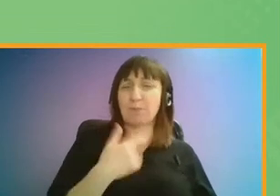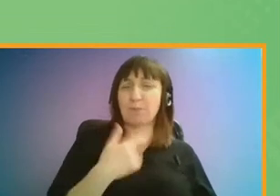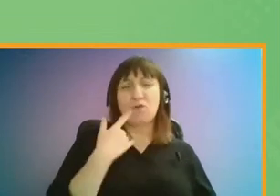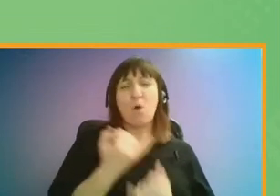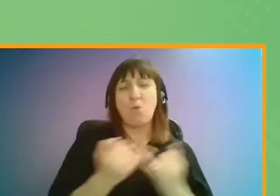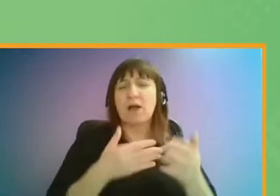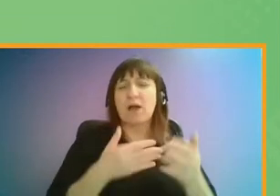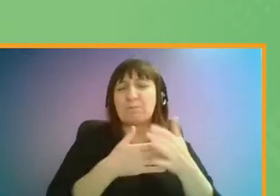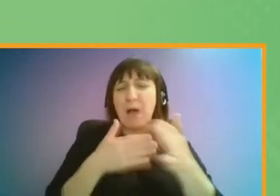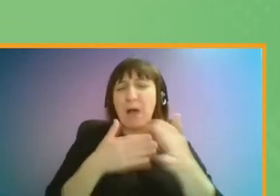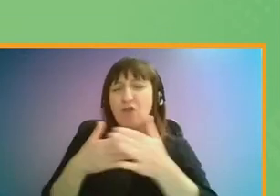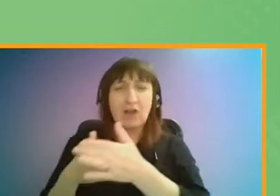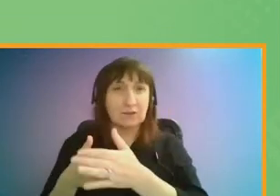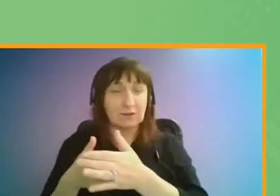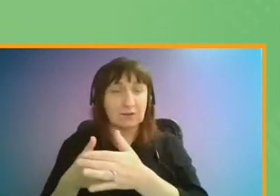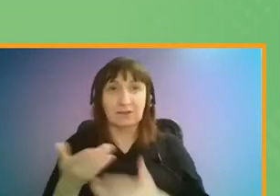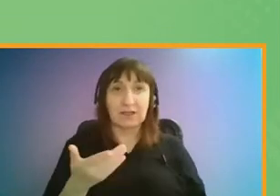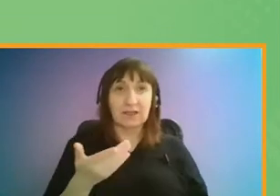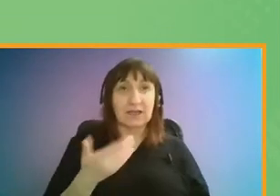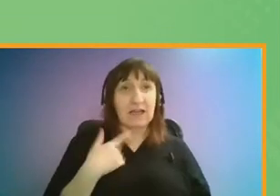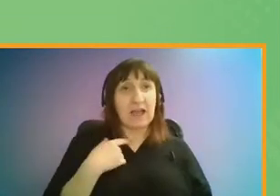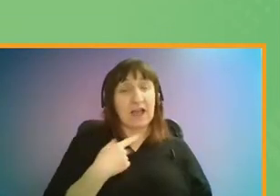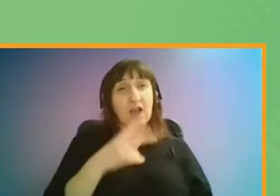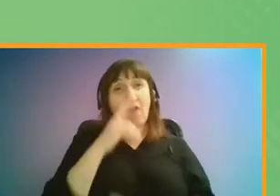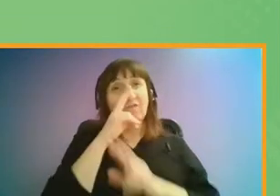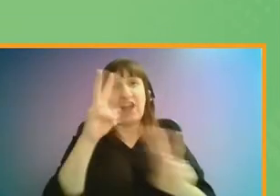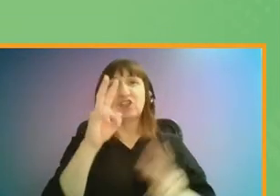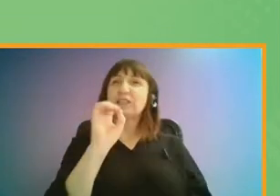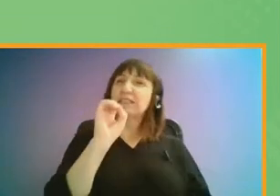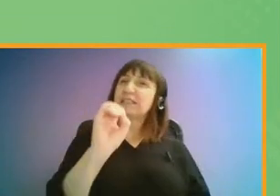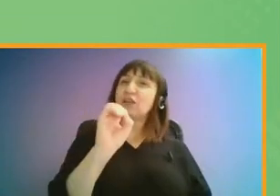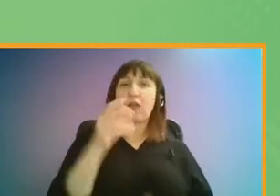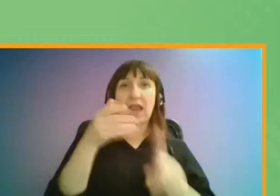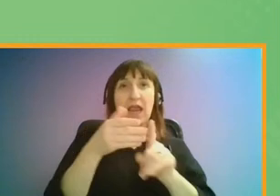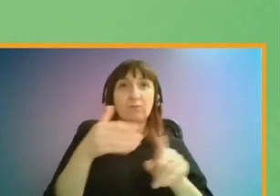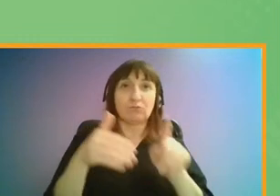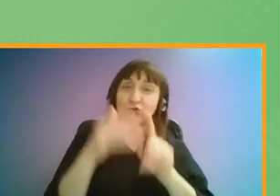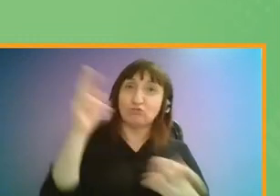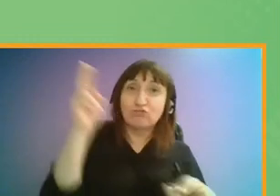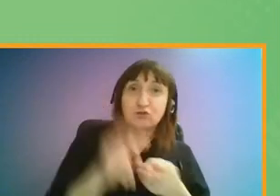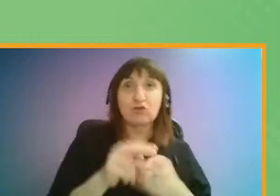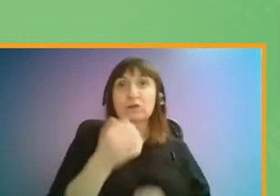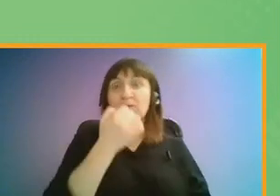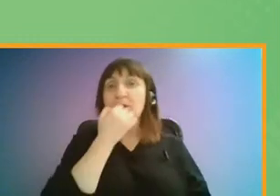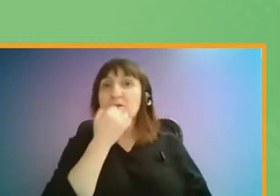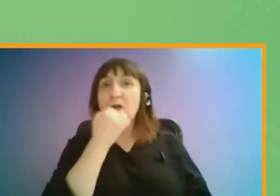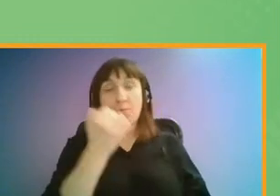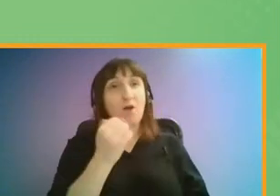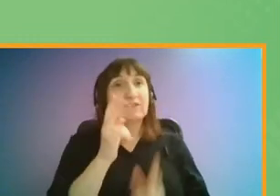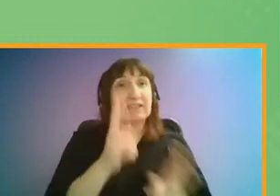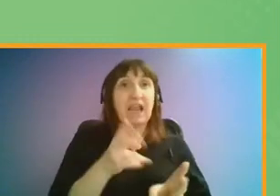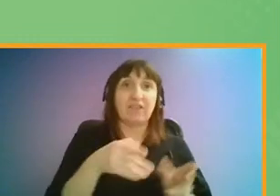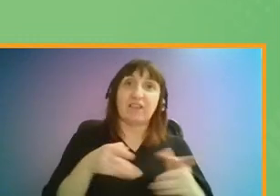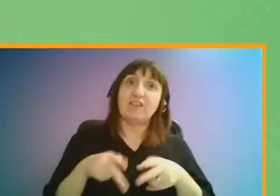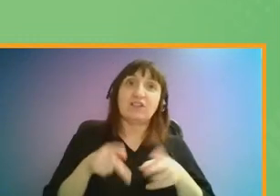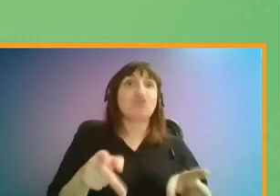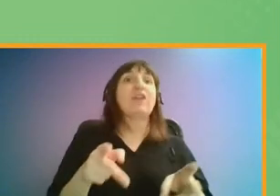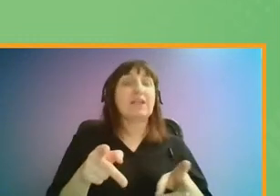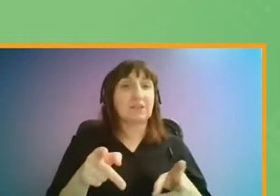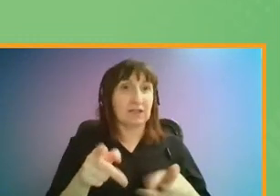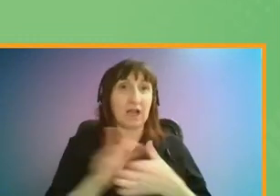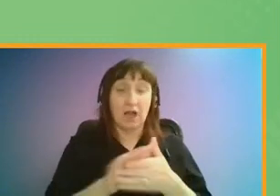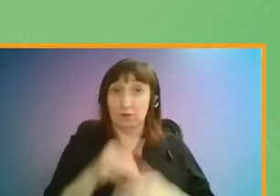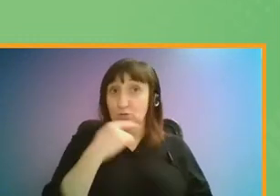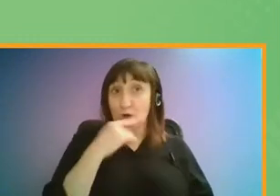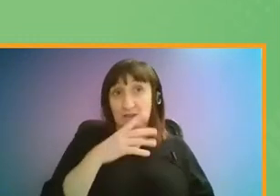barriers on the street. Vision Zero, which aims to cut the number of deaths and serious injuries on London streets, is key to tackling this, but improvements